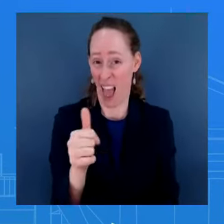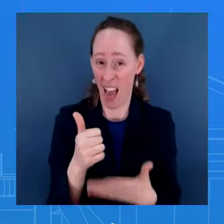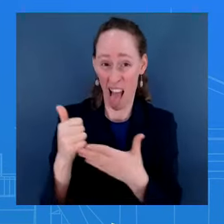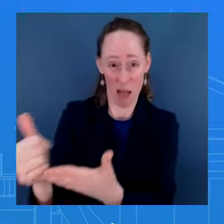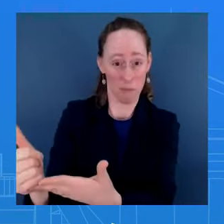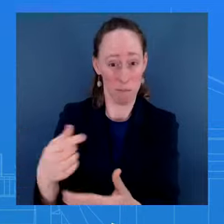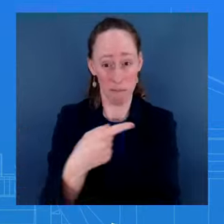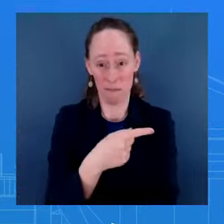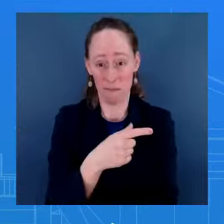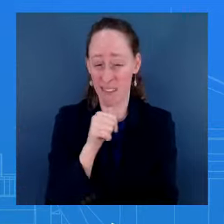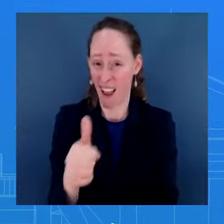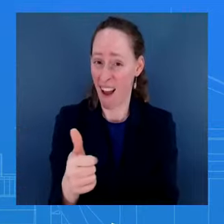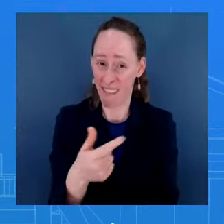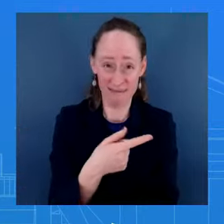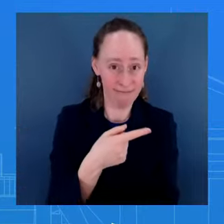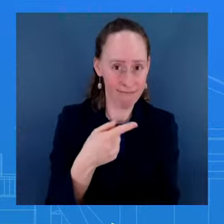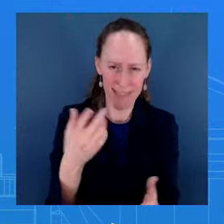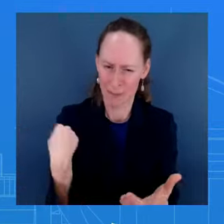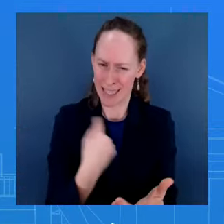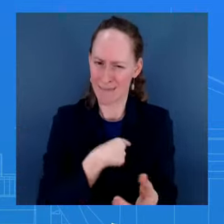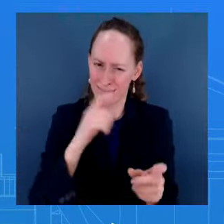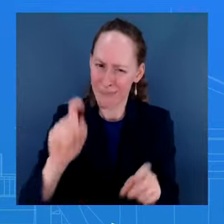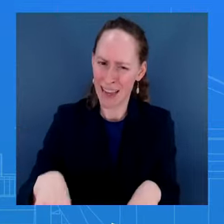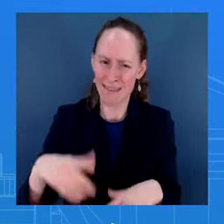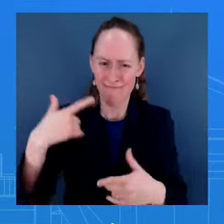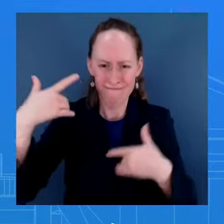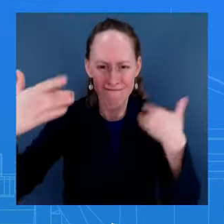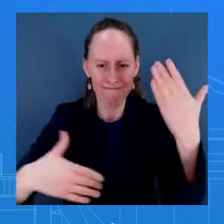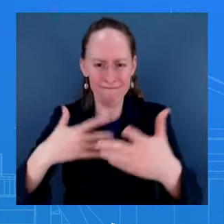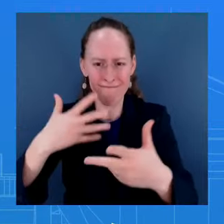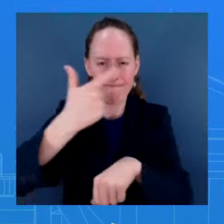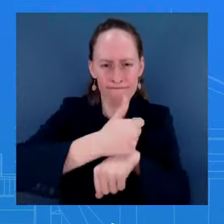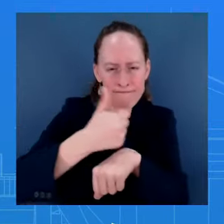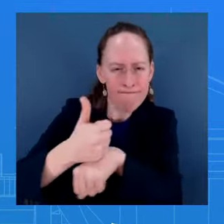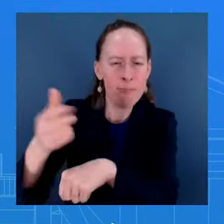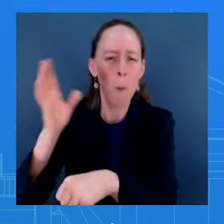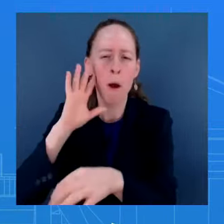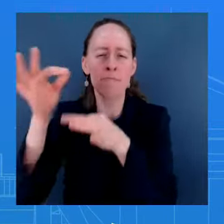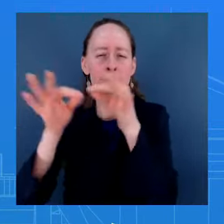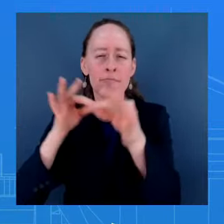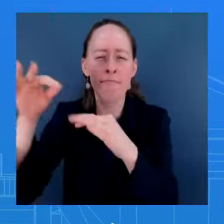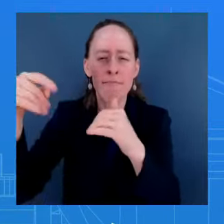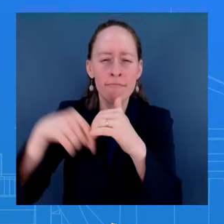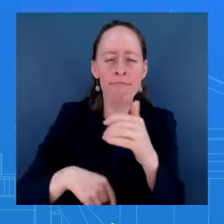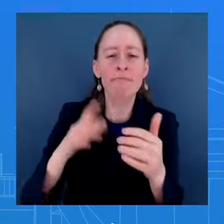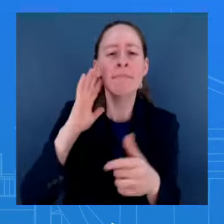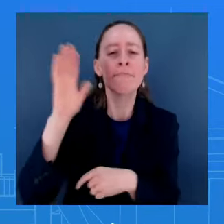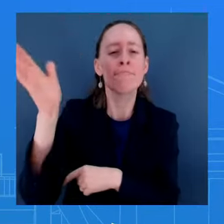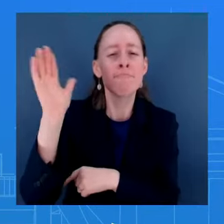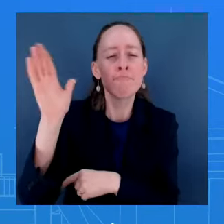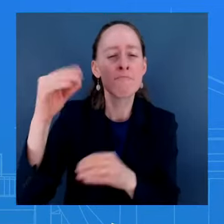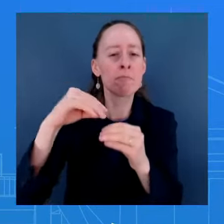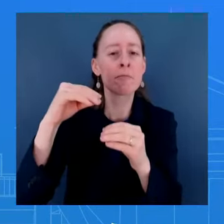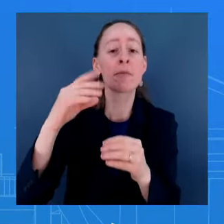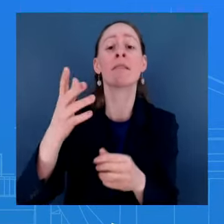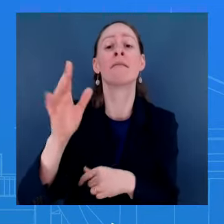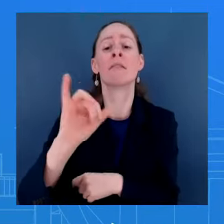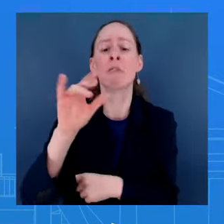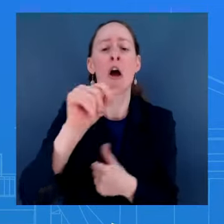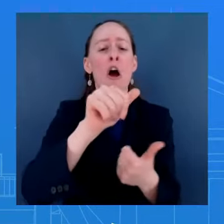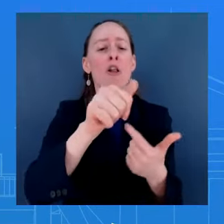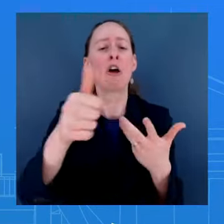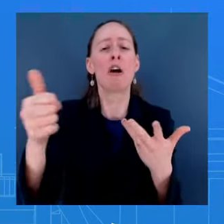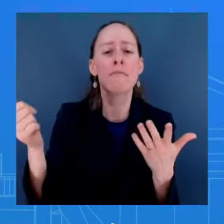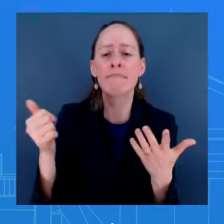you're going to hear him talk about that. I've talked about other things that the president wants to focus on, lowering costs, fighting for our democracy, fighting for reproductive rights.